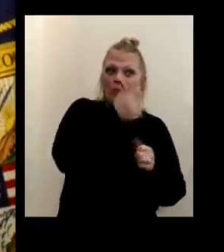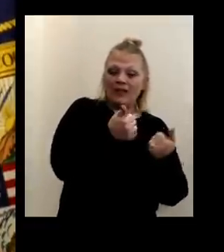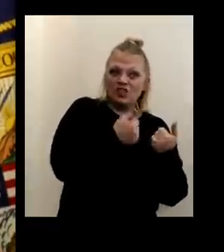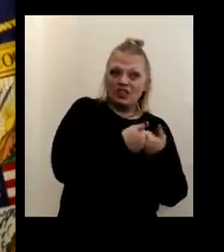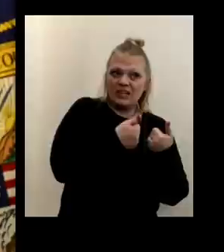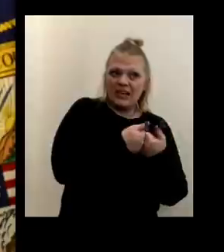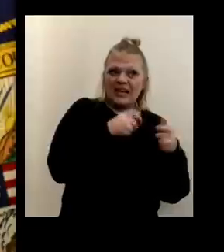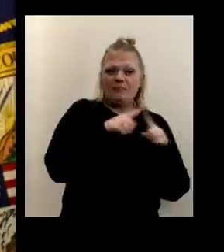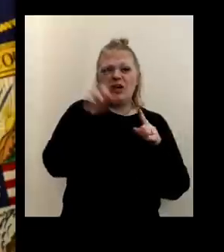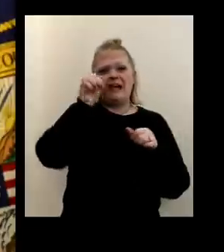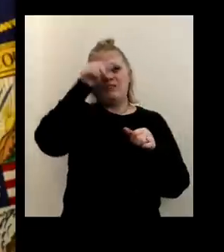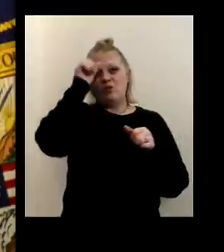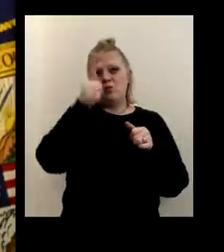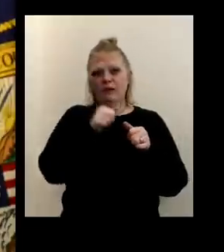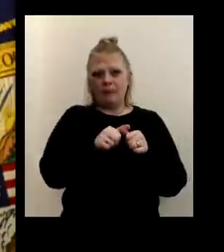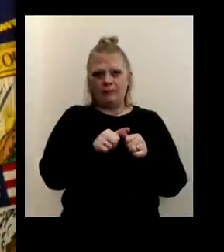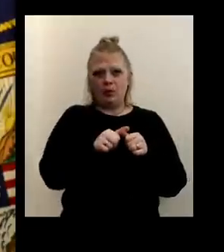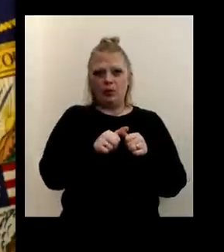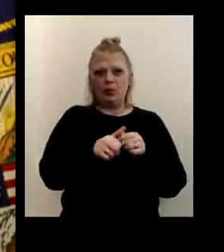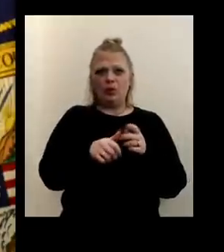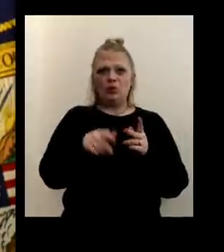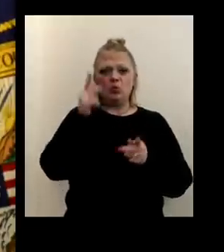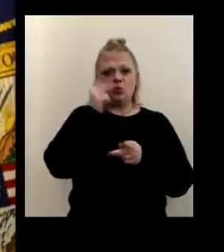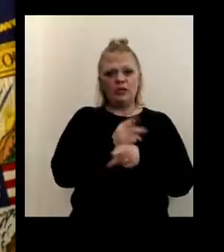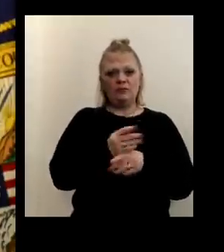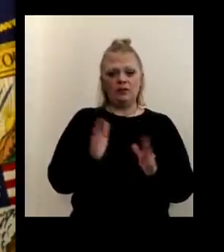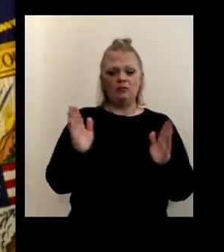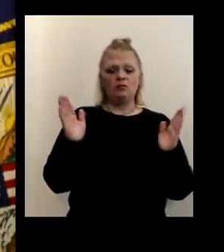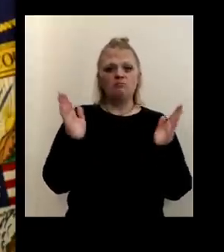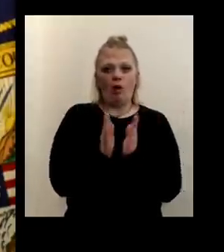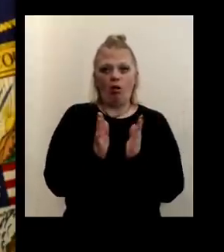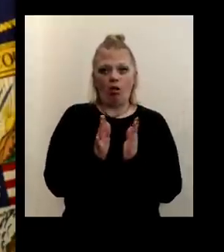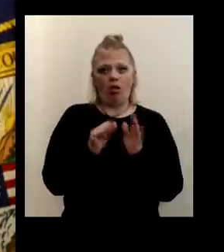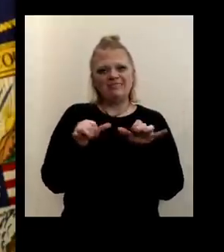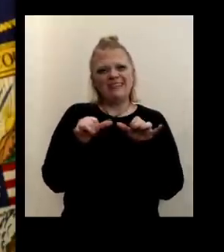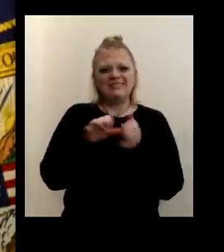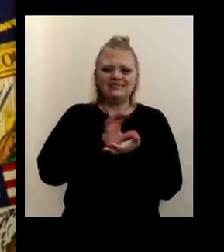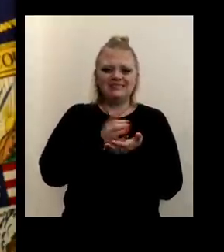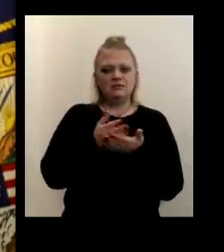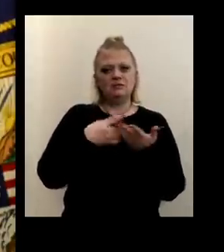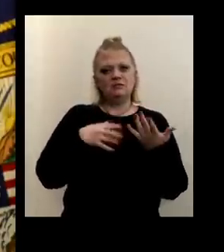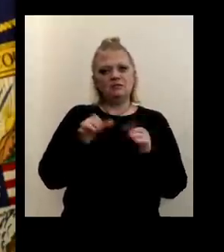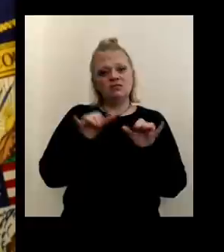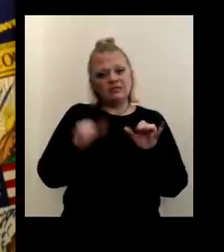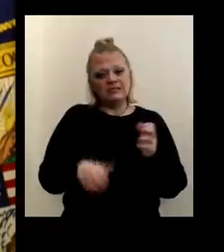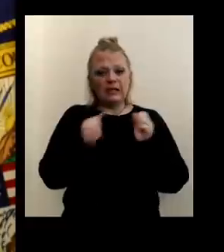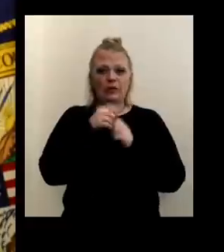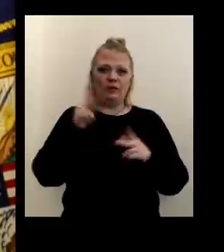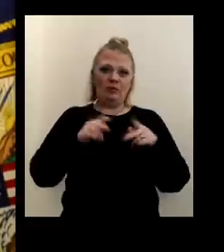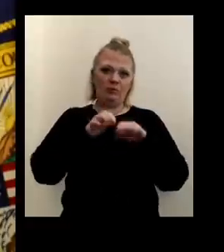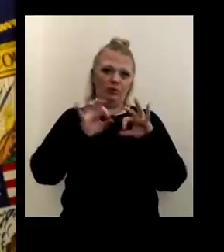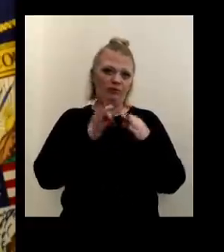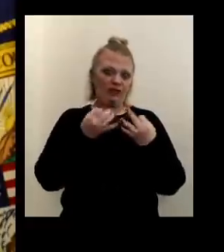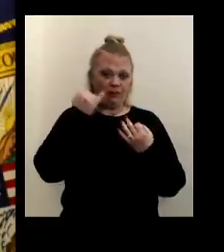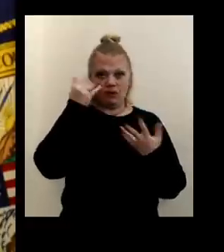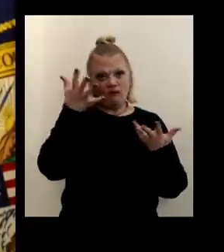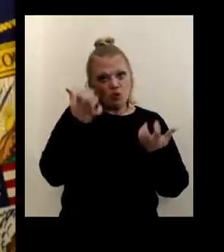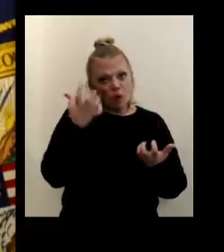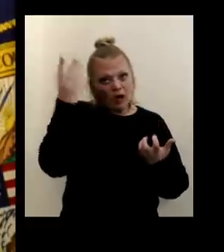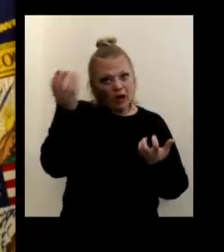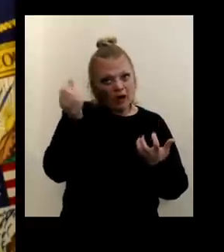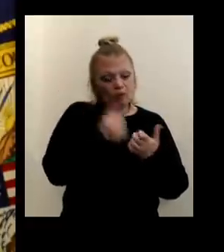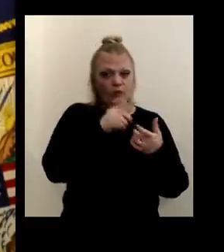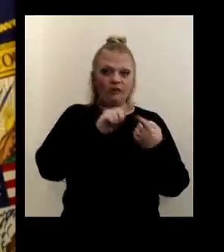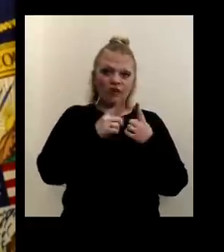but we just, have to remember just to keep it, um, small size, um, just, you know, stay with people and your family. If you do want to go out with